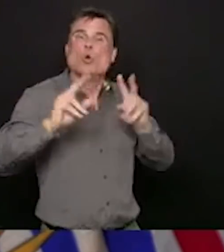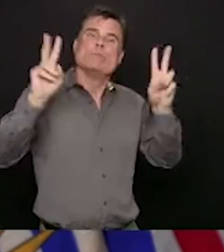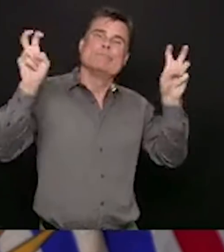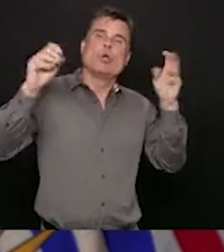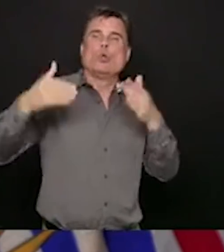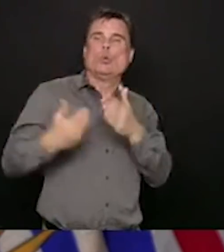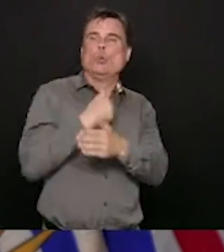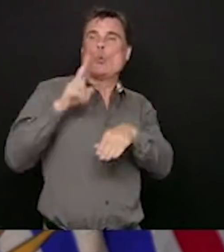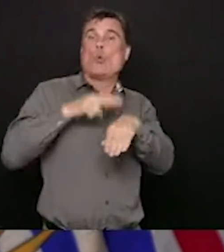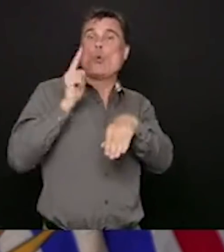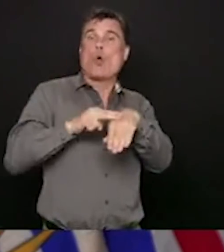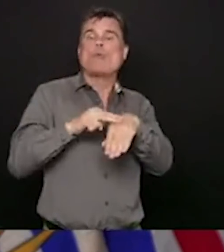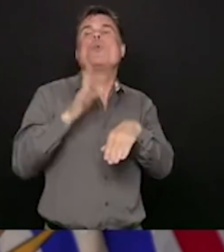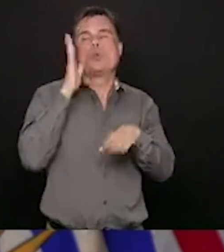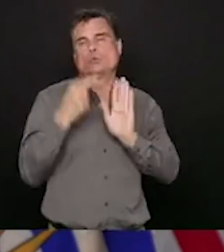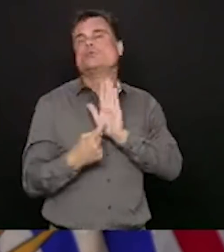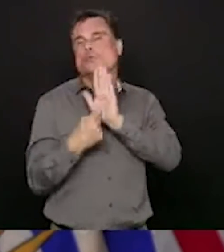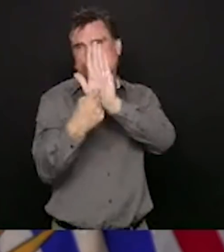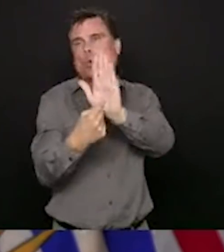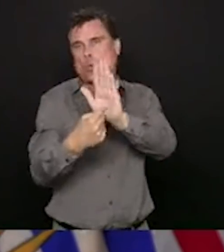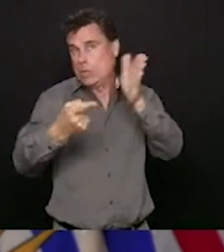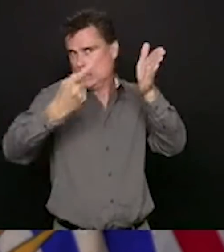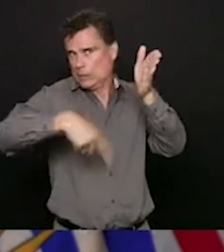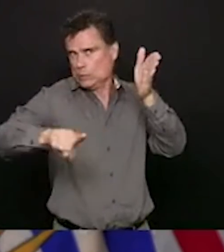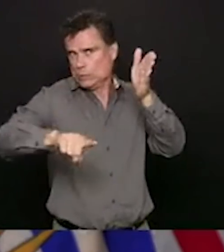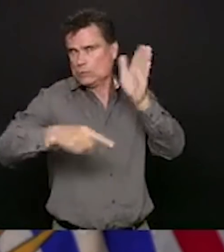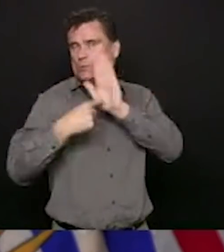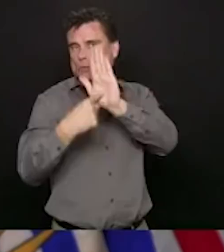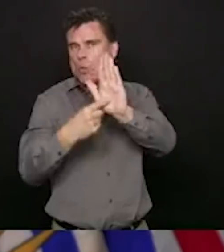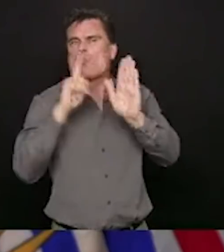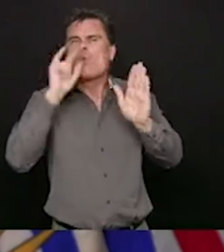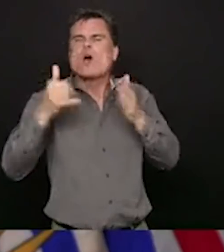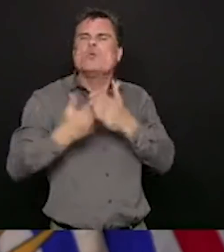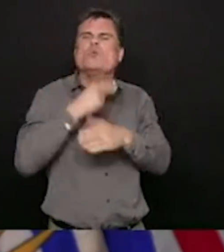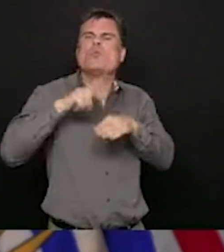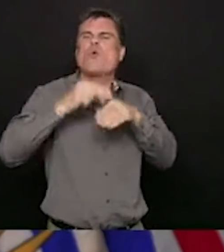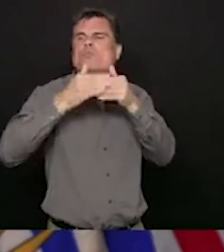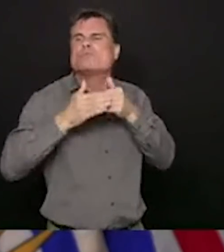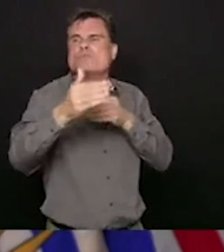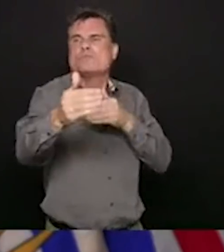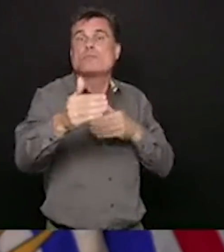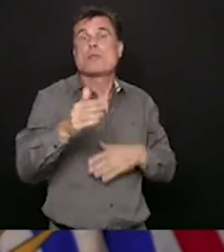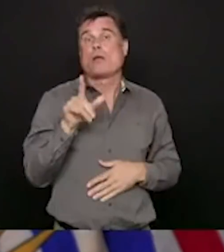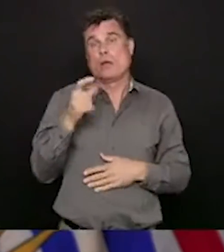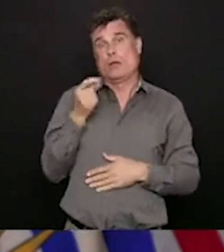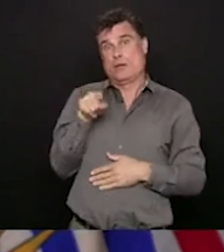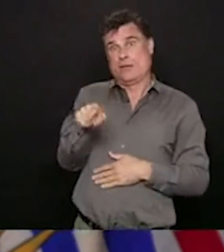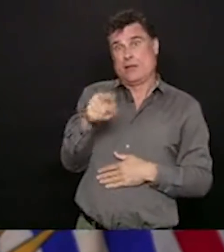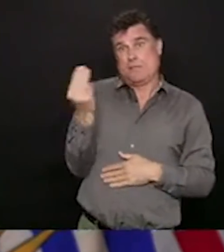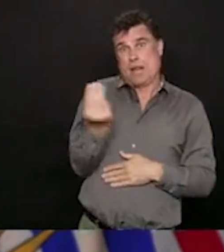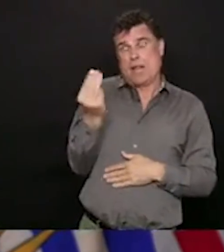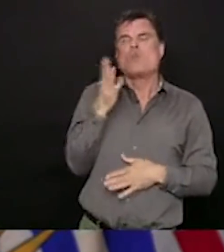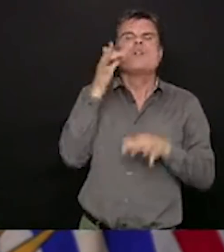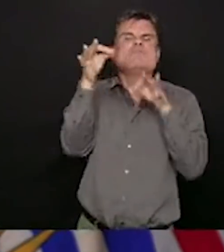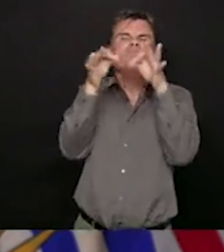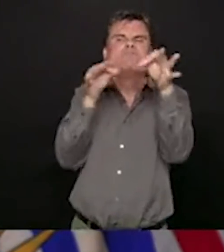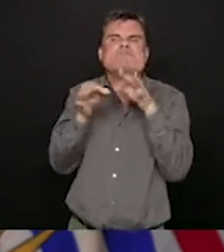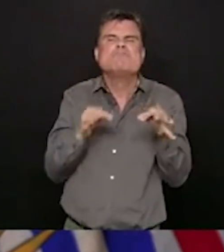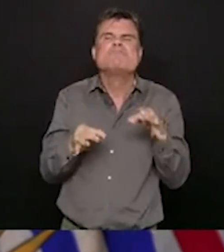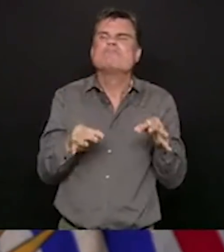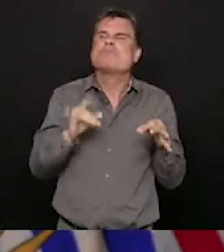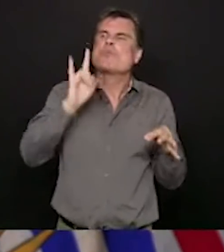planning. And on Monday we'll be providing our latest modelling and some more details plus some more details around the